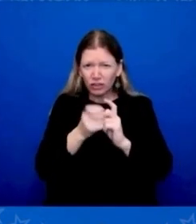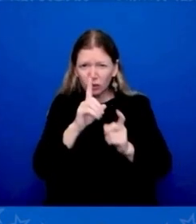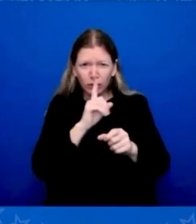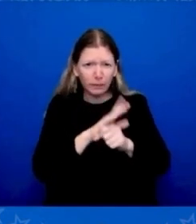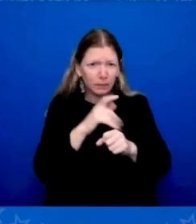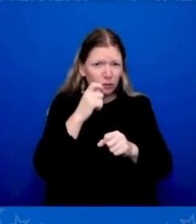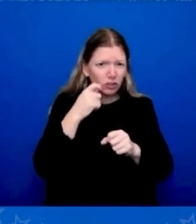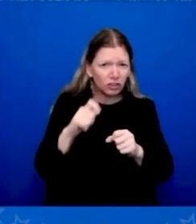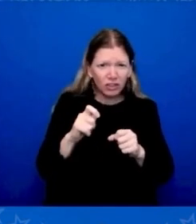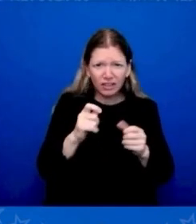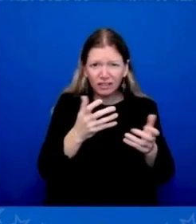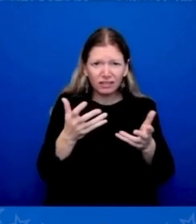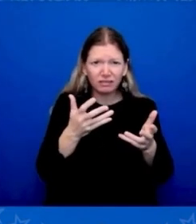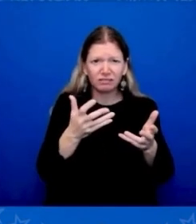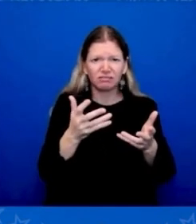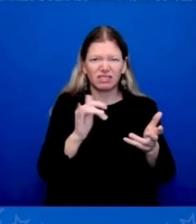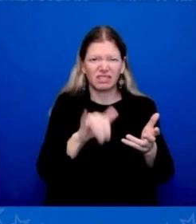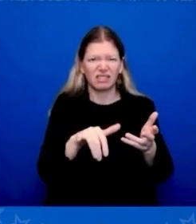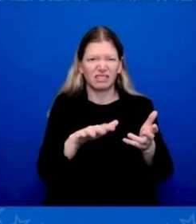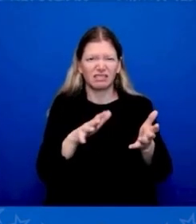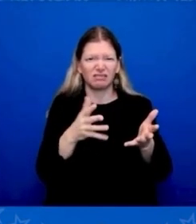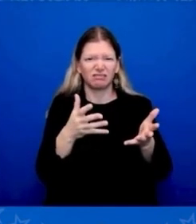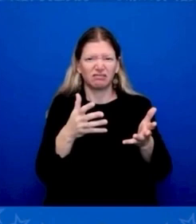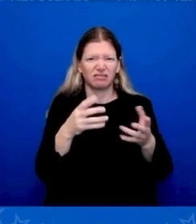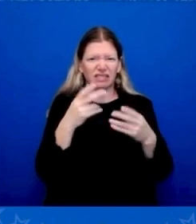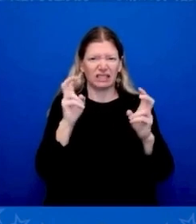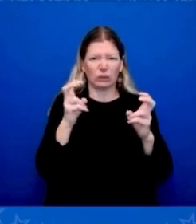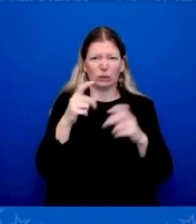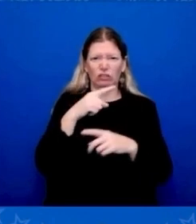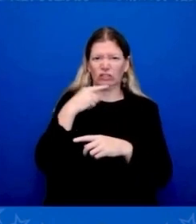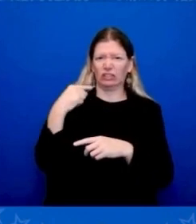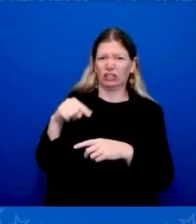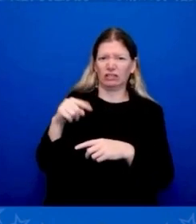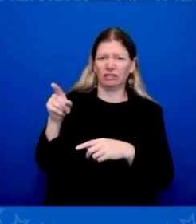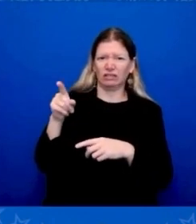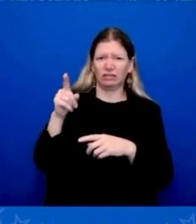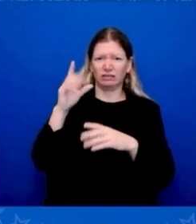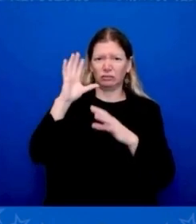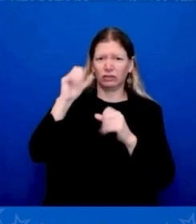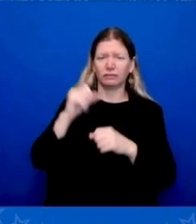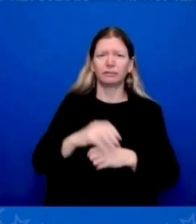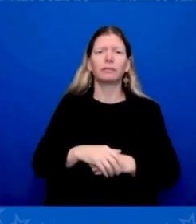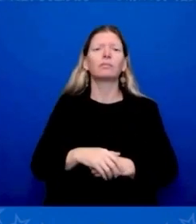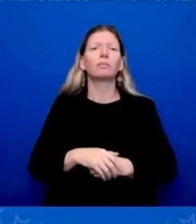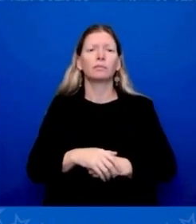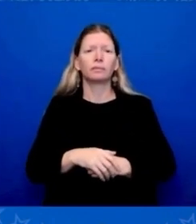which has representation. And by the way,